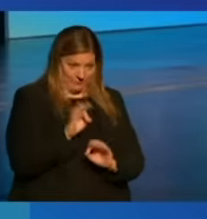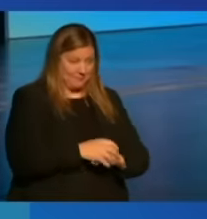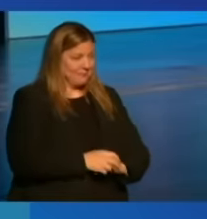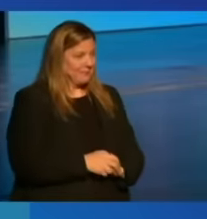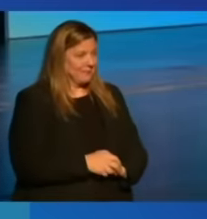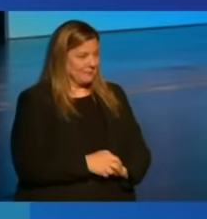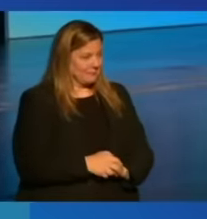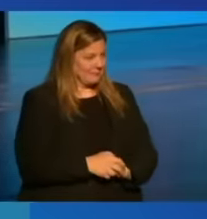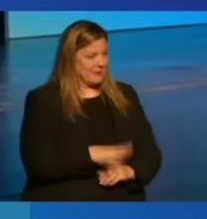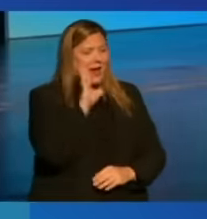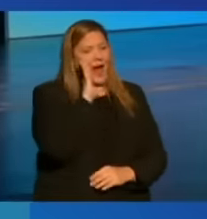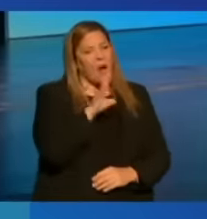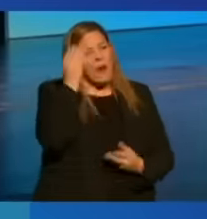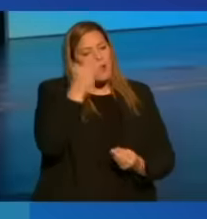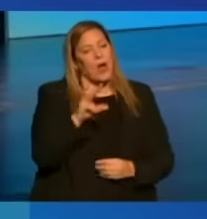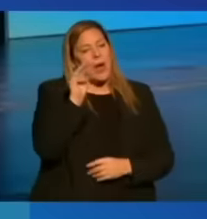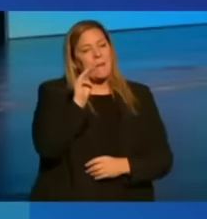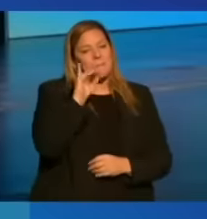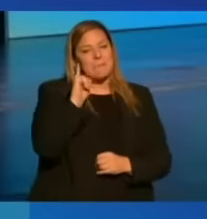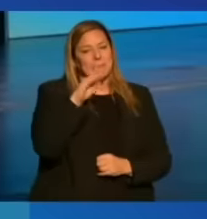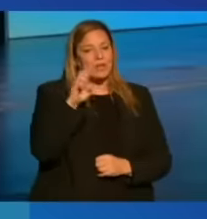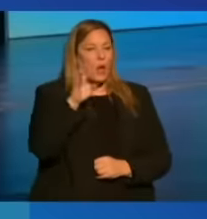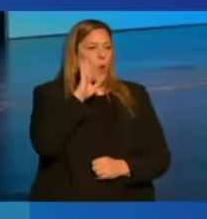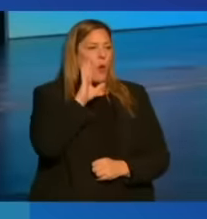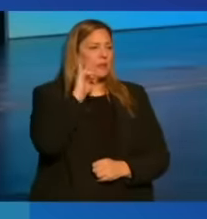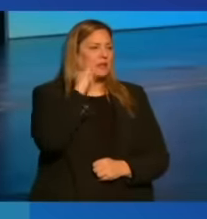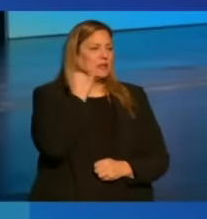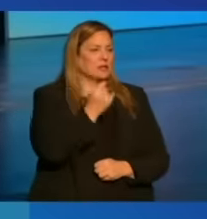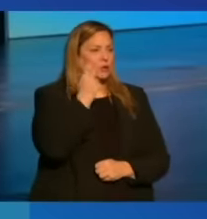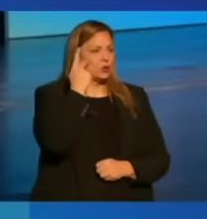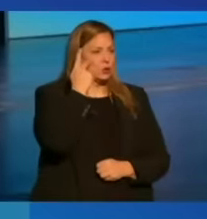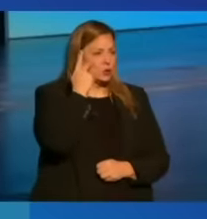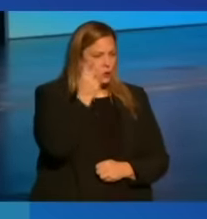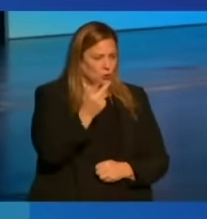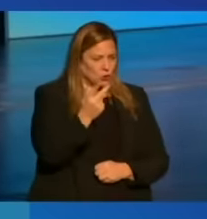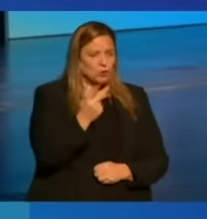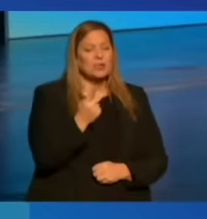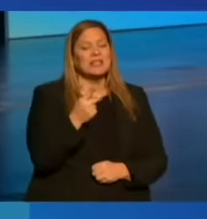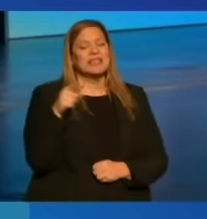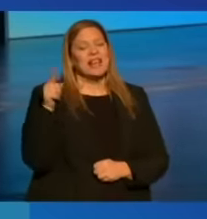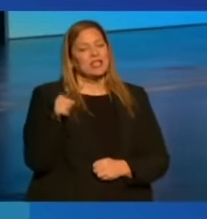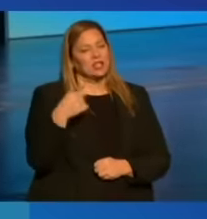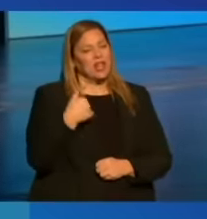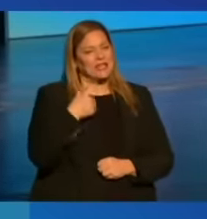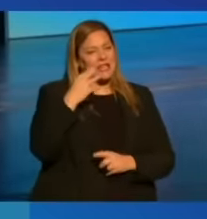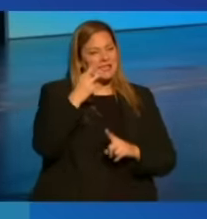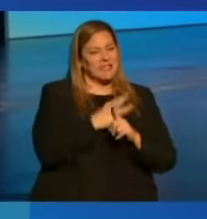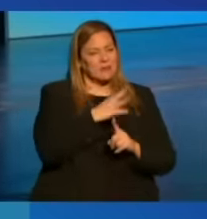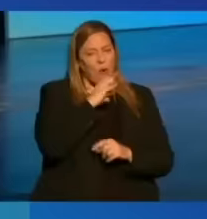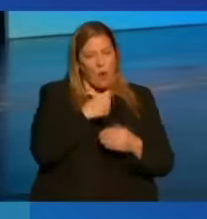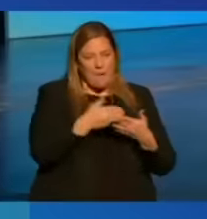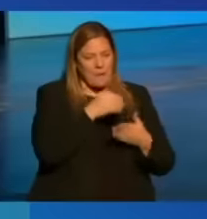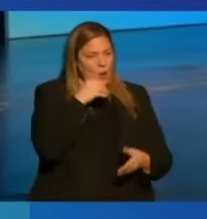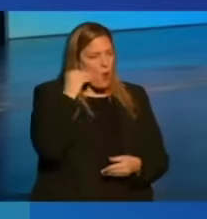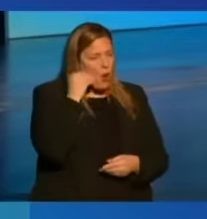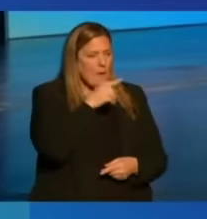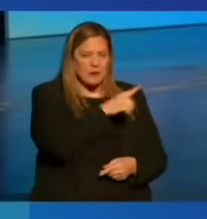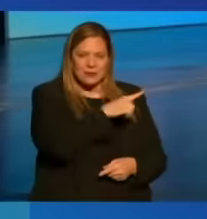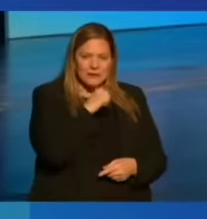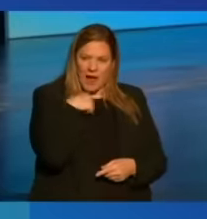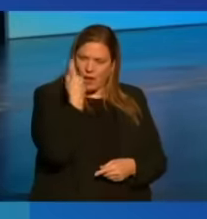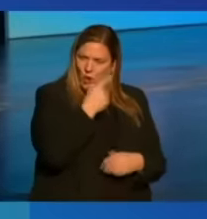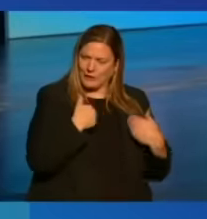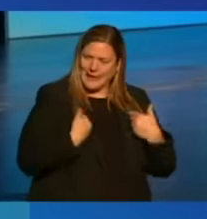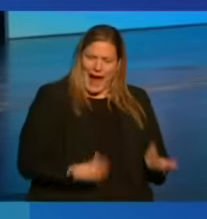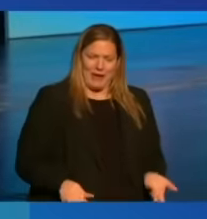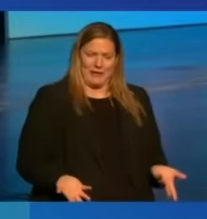I will say that Michelle would be jealous to see that she has a six-month-old at home, and she doesn't look tired.